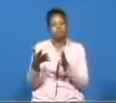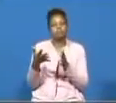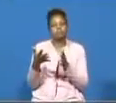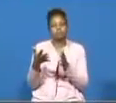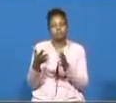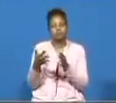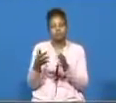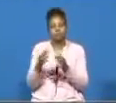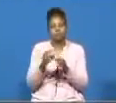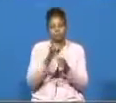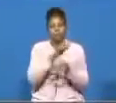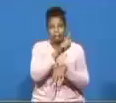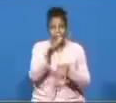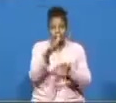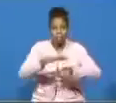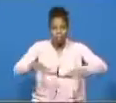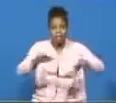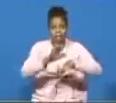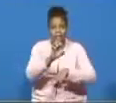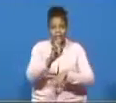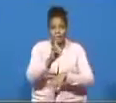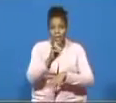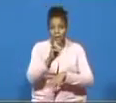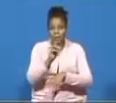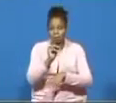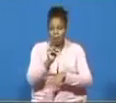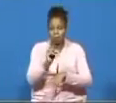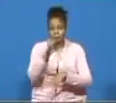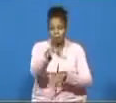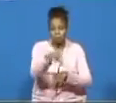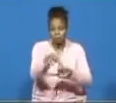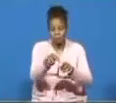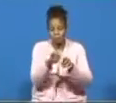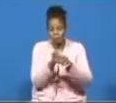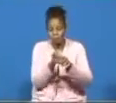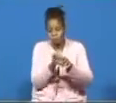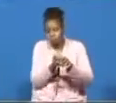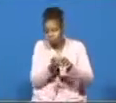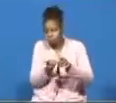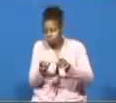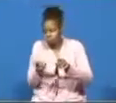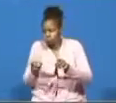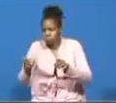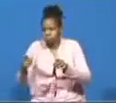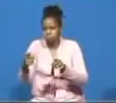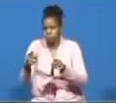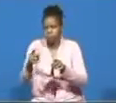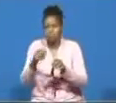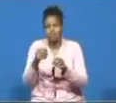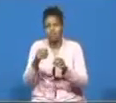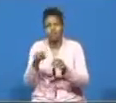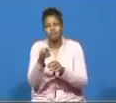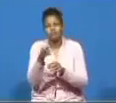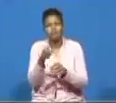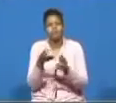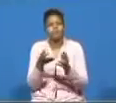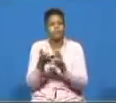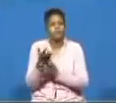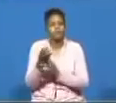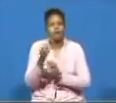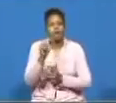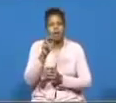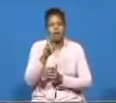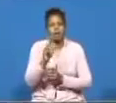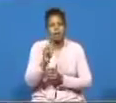the land of edom they had to travel a southward through arab then eastward